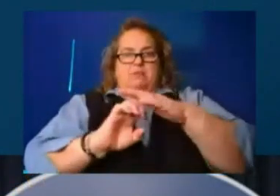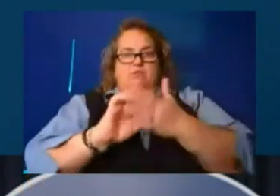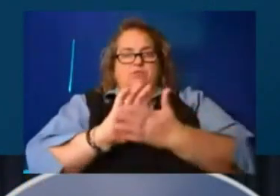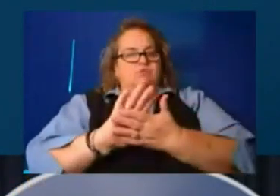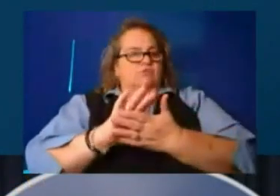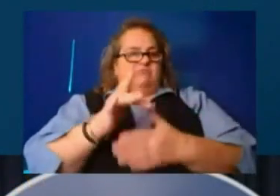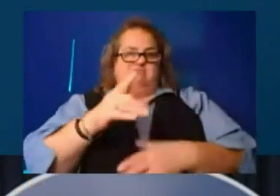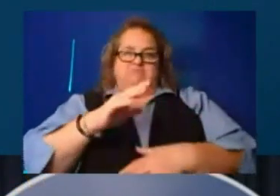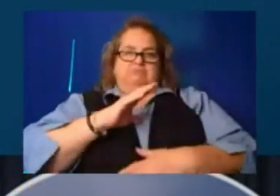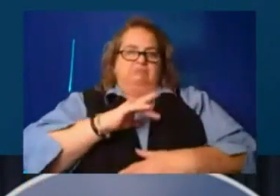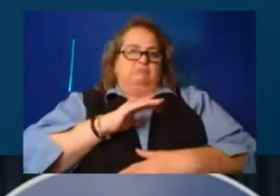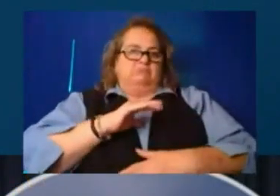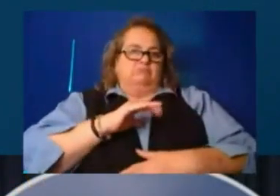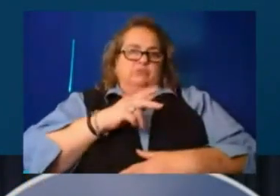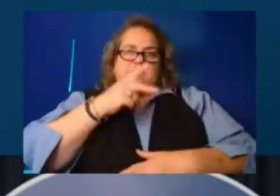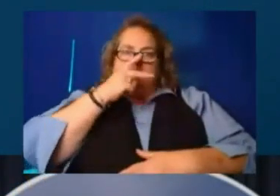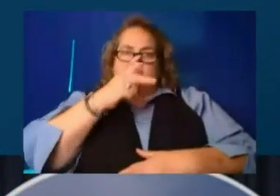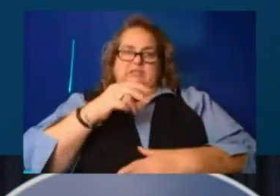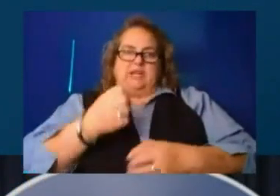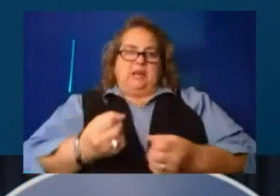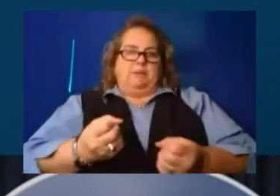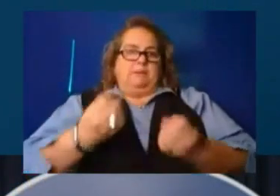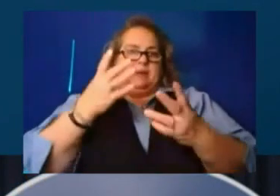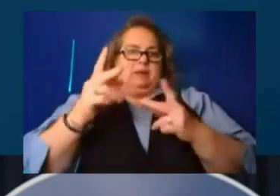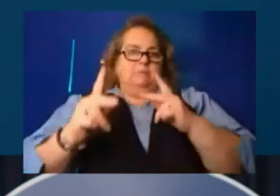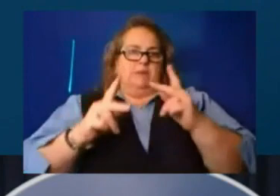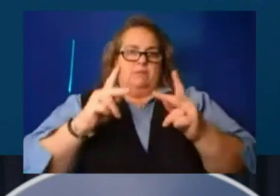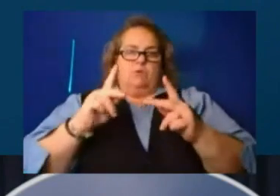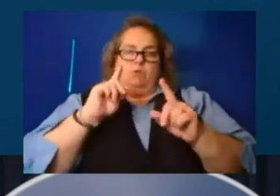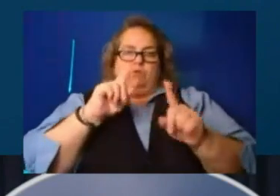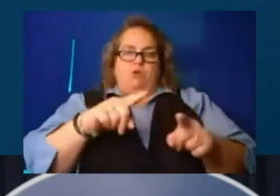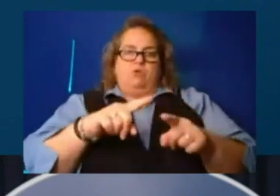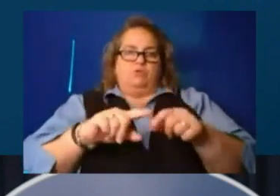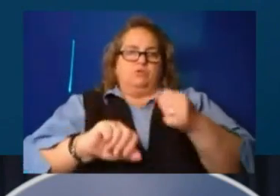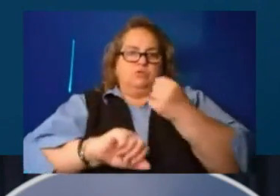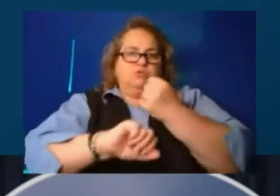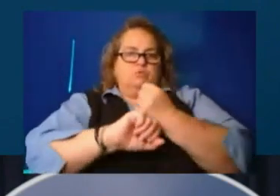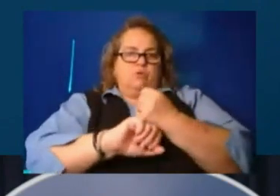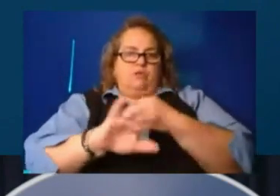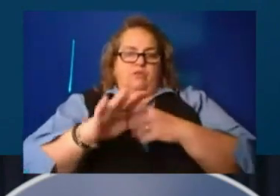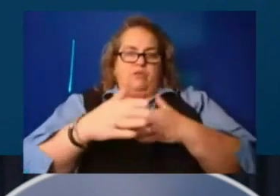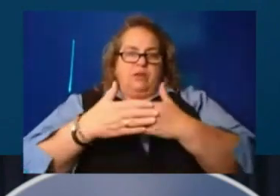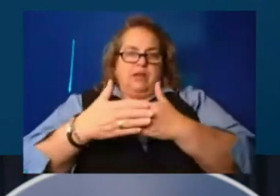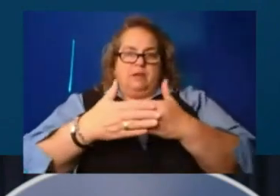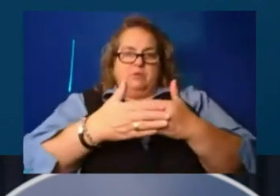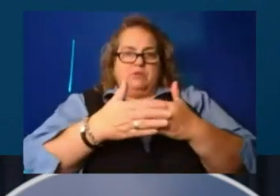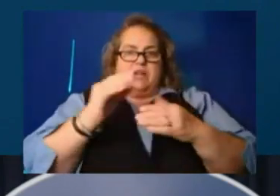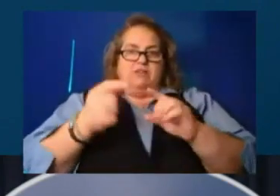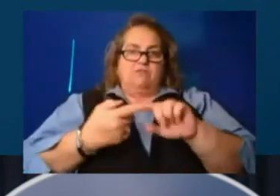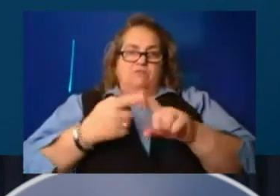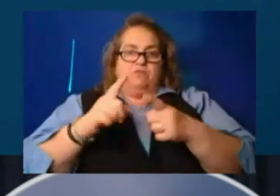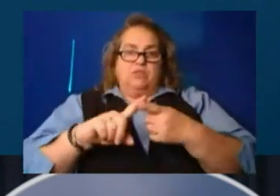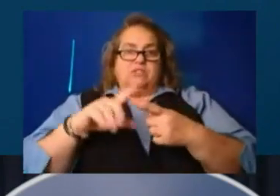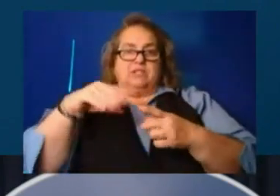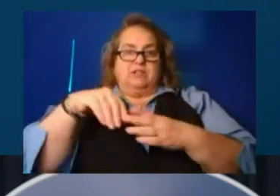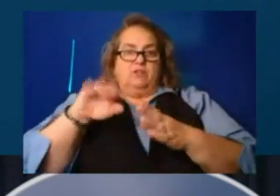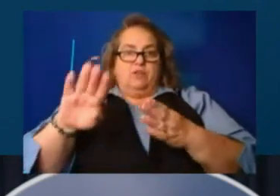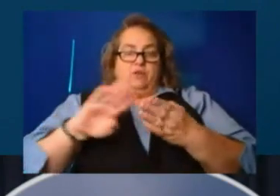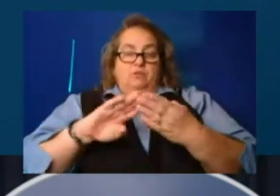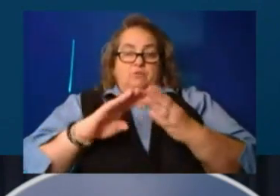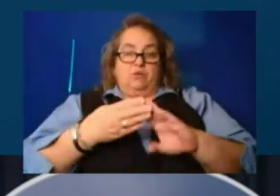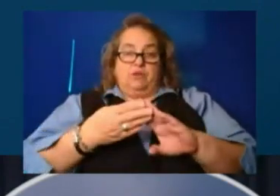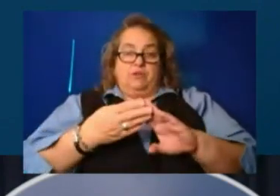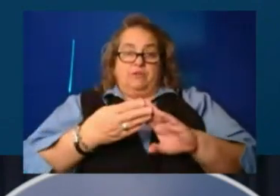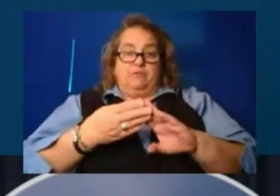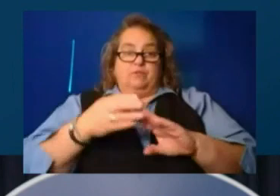number of people who have come out to support their neighbors and their friends in their community. We have the girls basketball